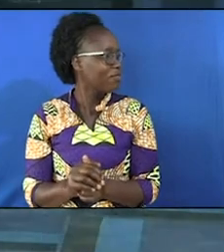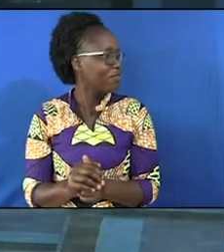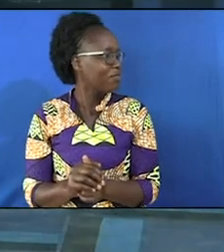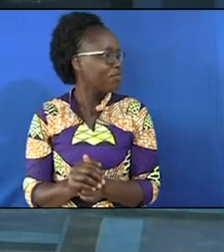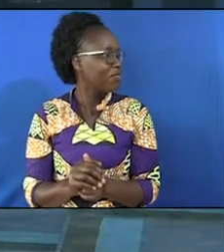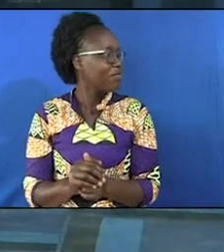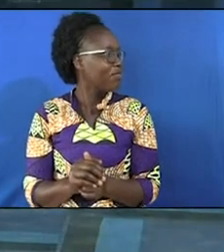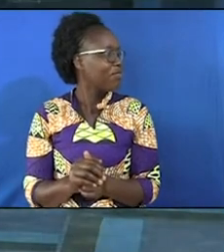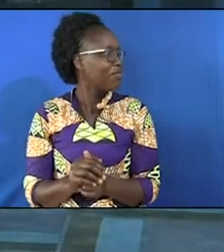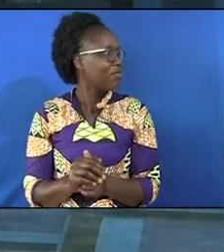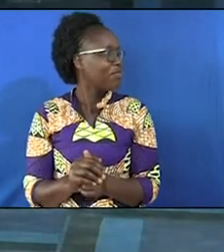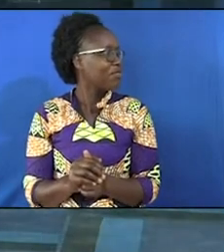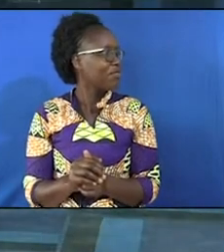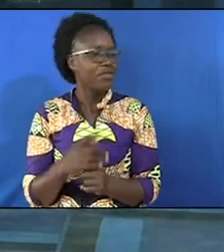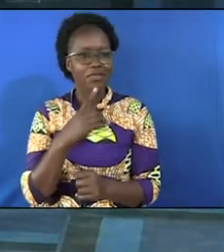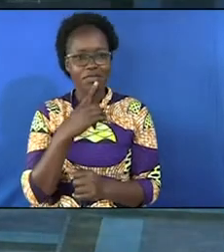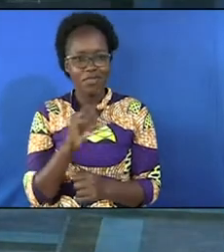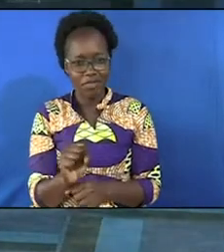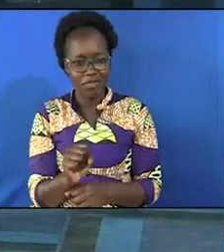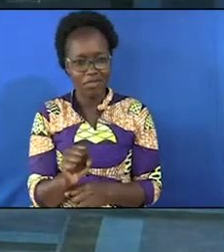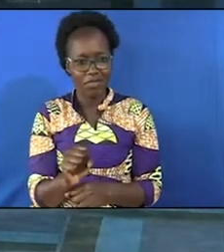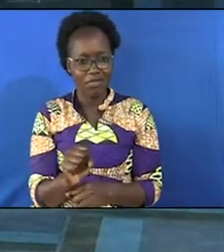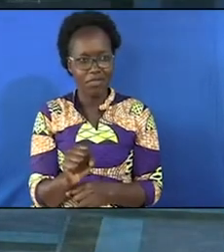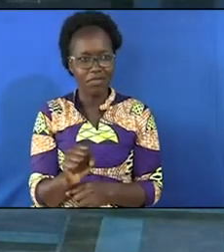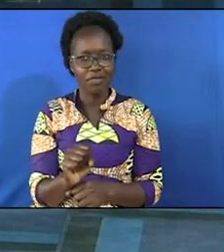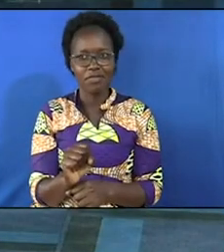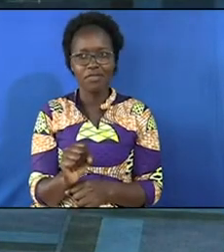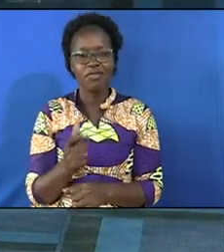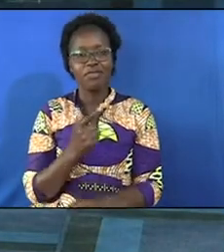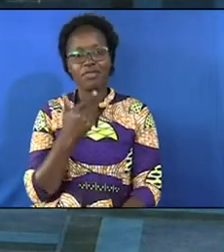yes so the lady says